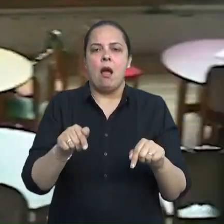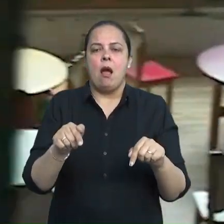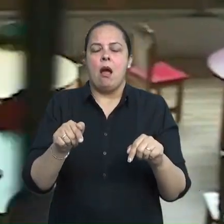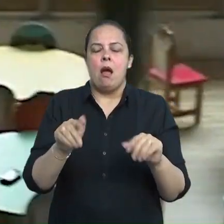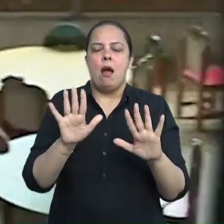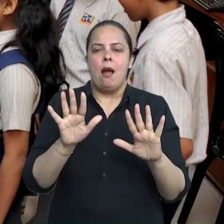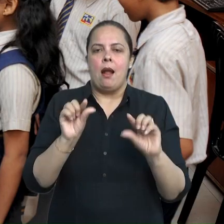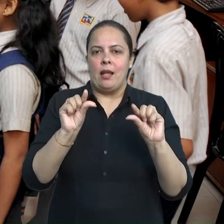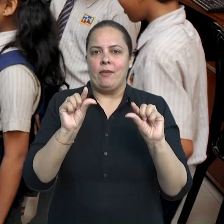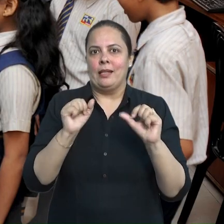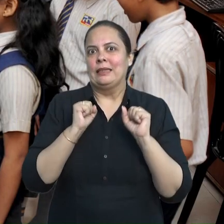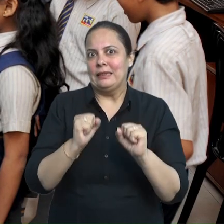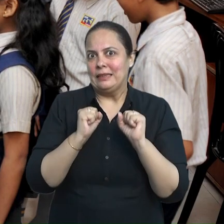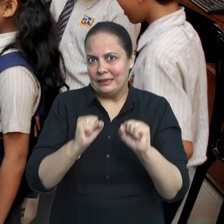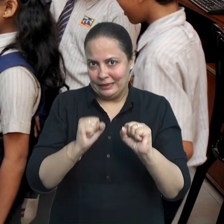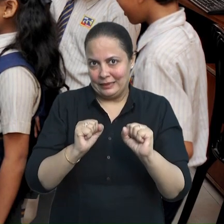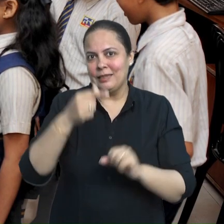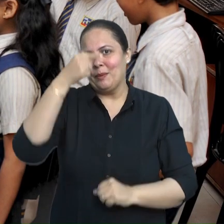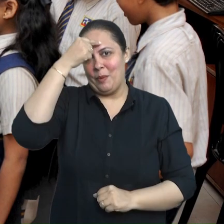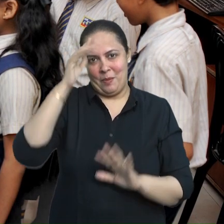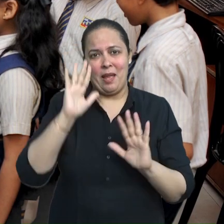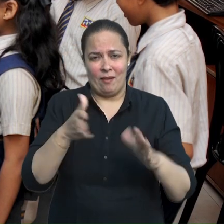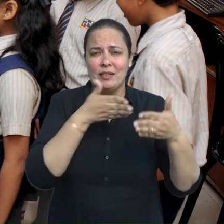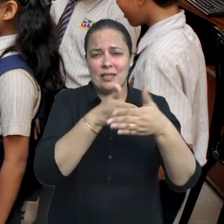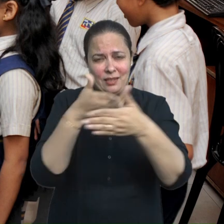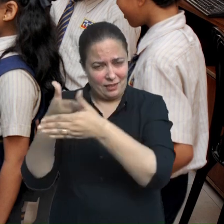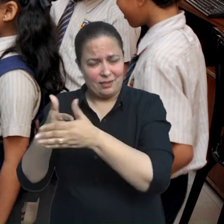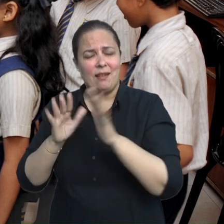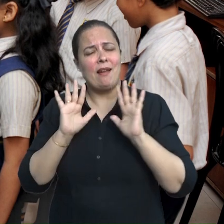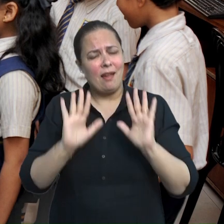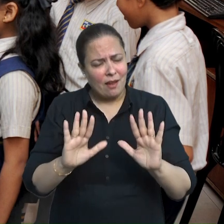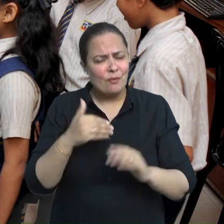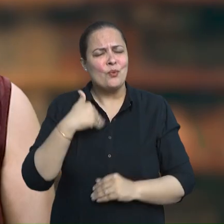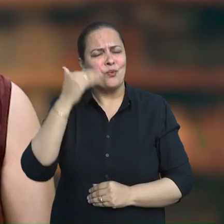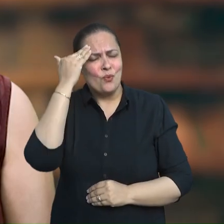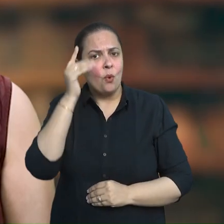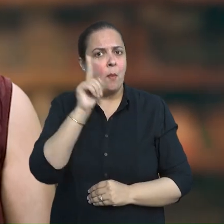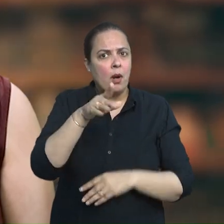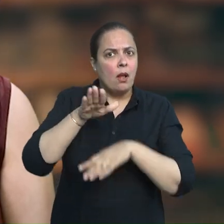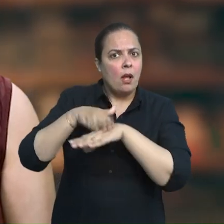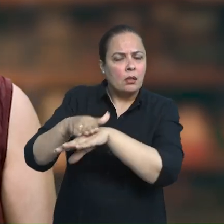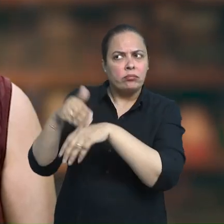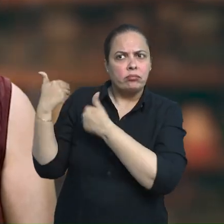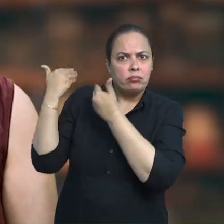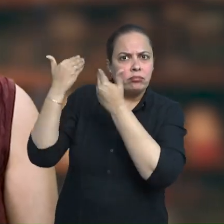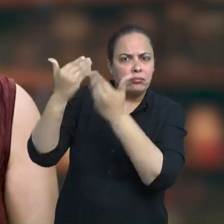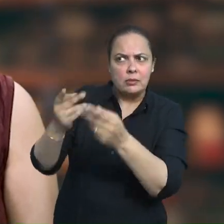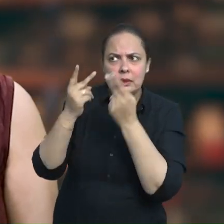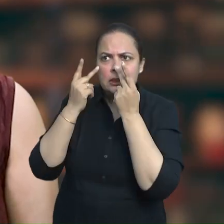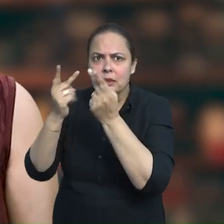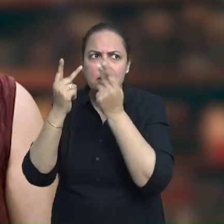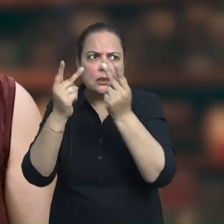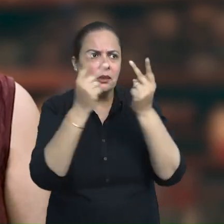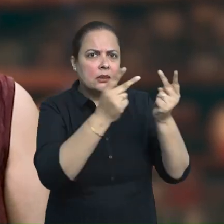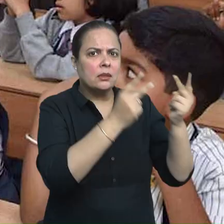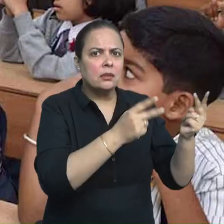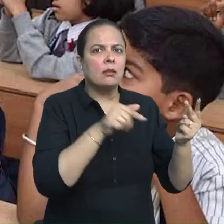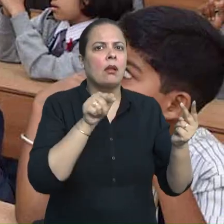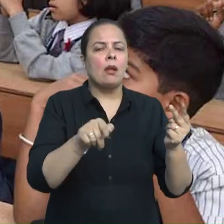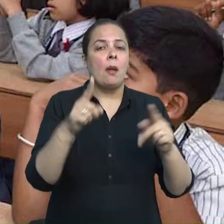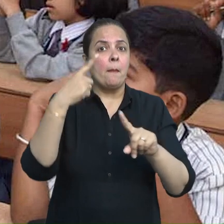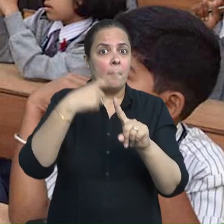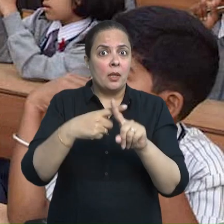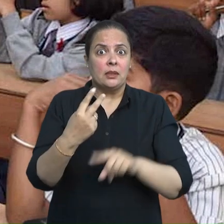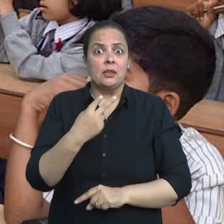transitioning to ICT posed many challenges for you. However, the experience has certainly prompted us